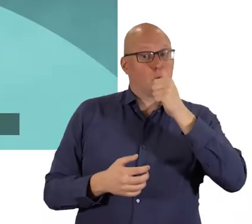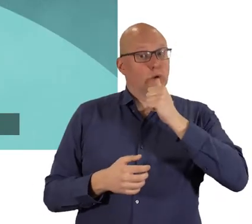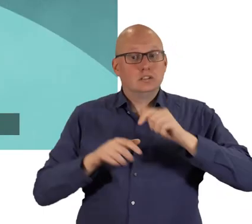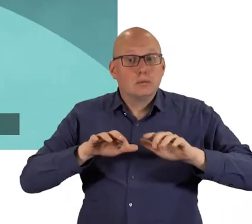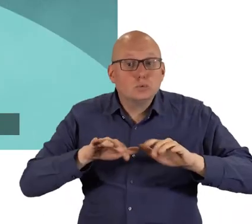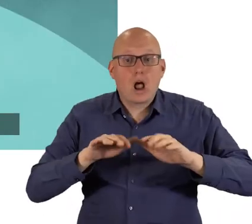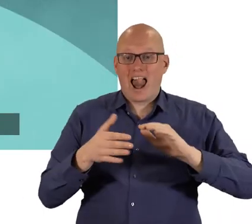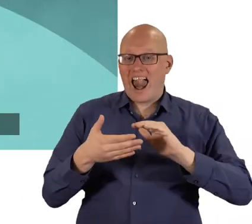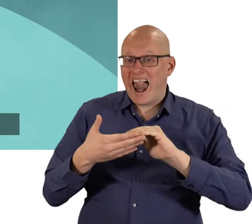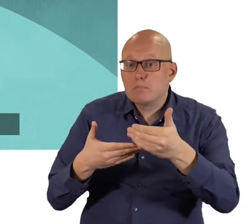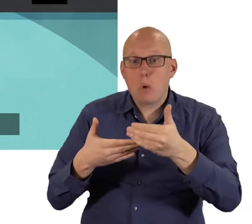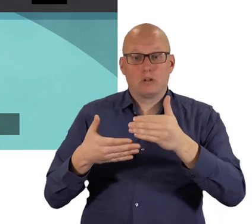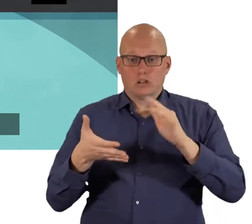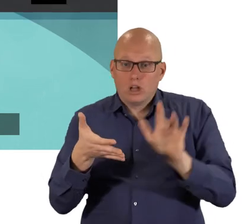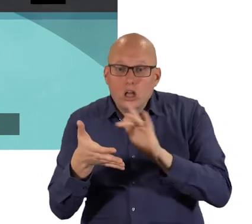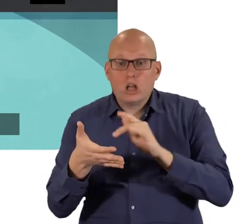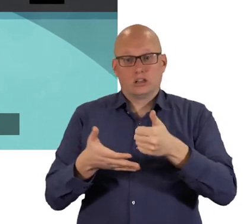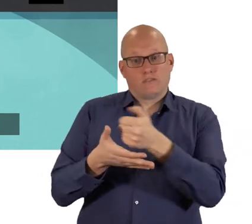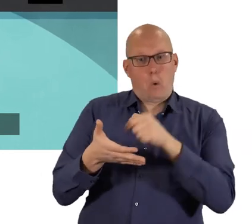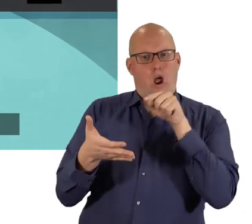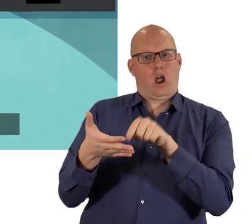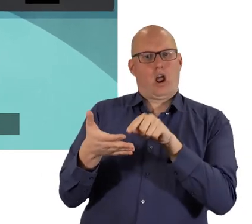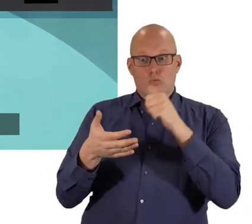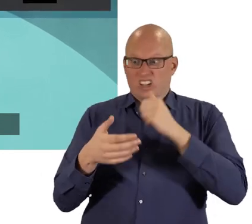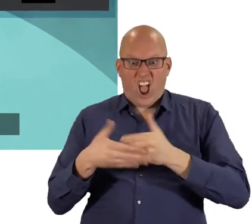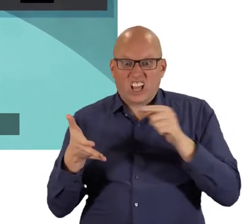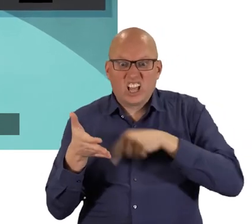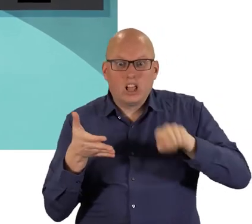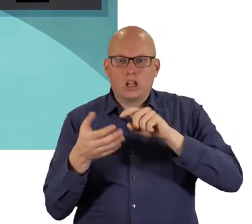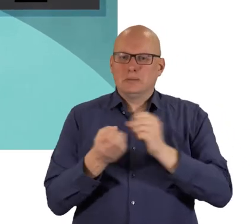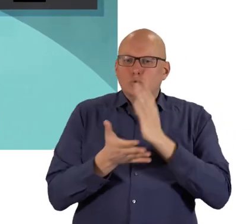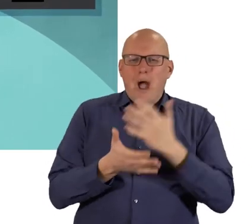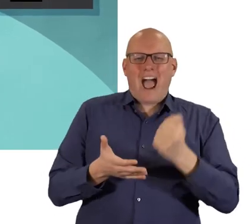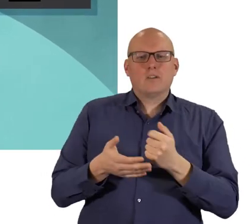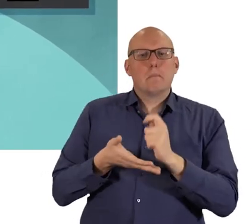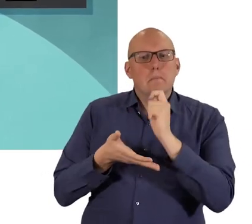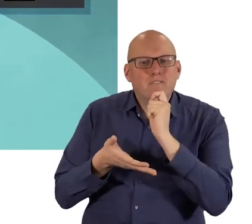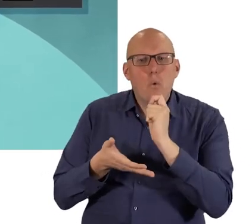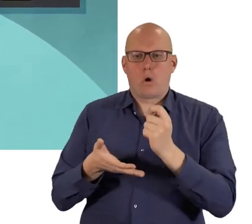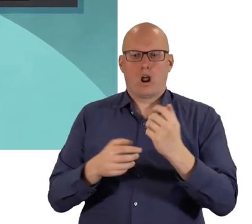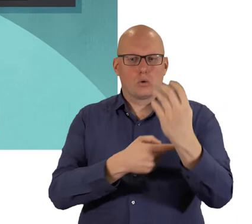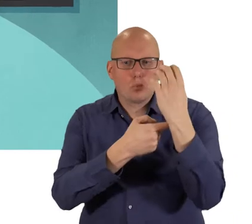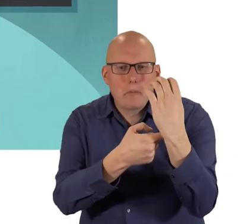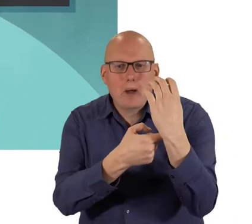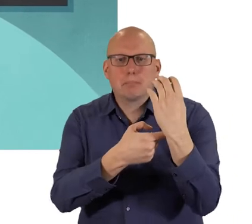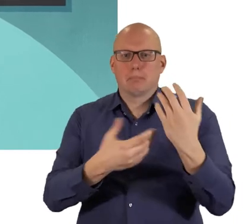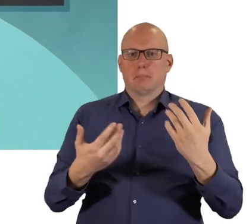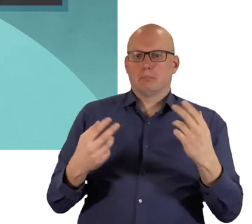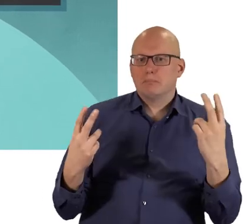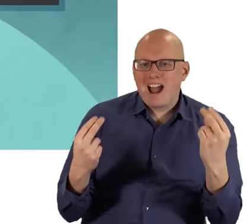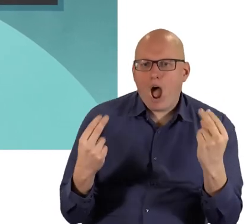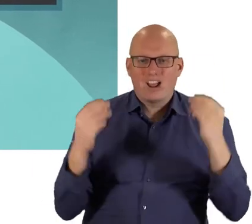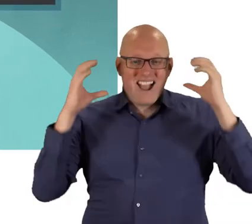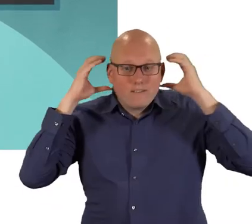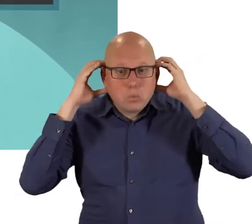You can use a computer, laptop, tablet or smartphone. Just make sure it has a microphone, a webcam,